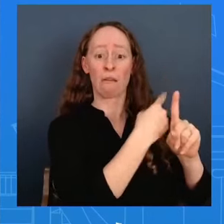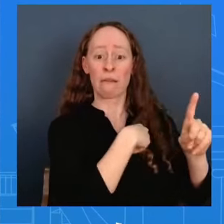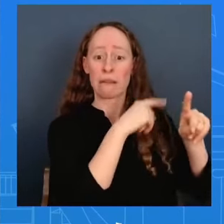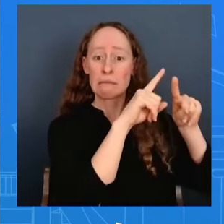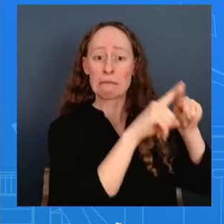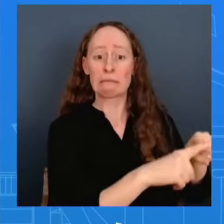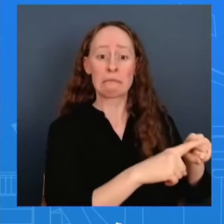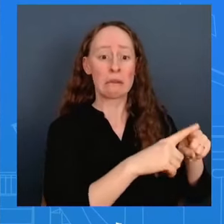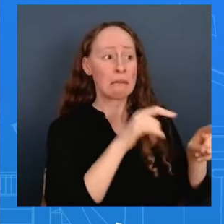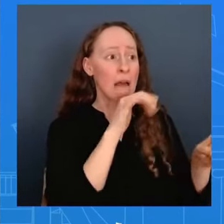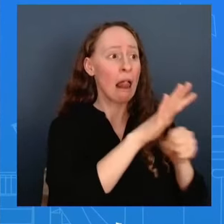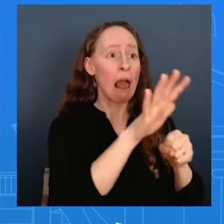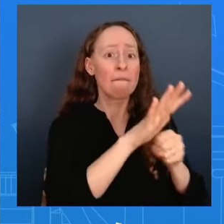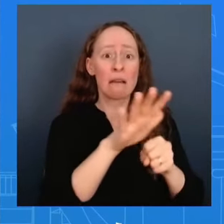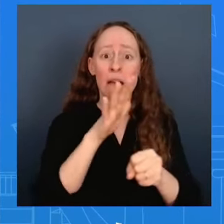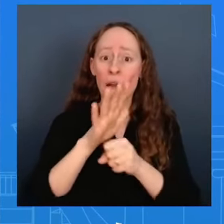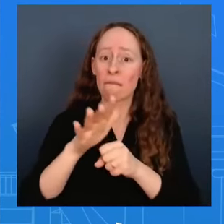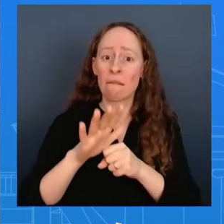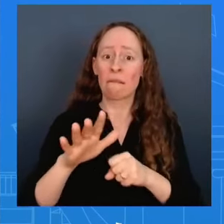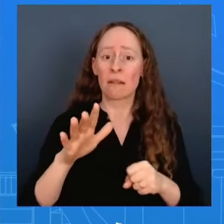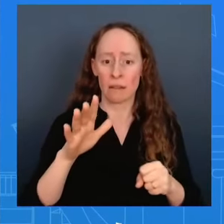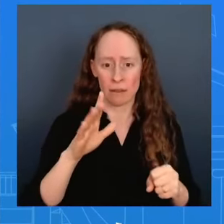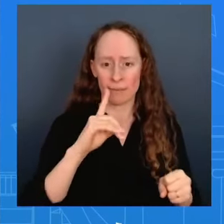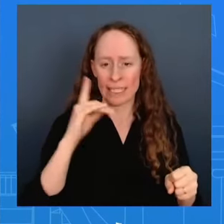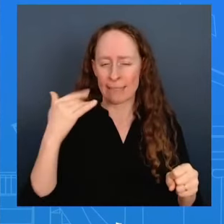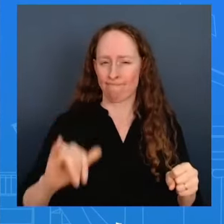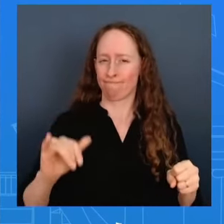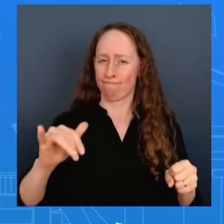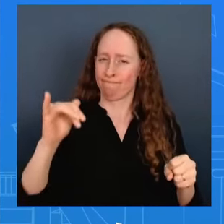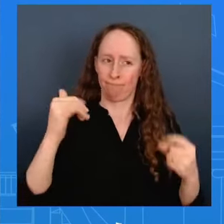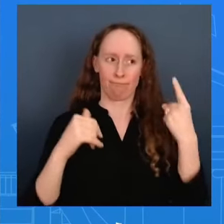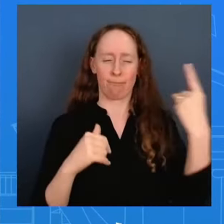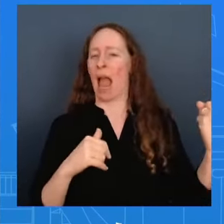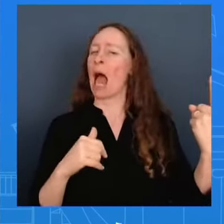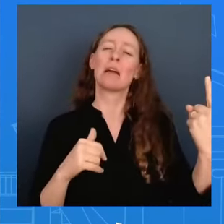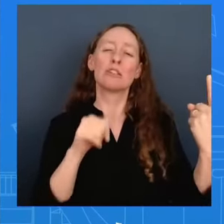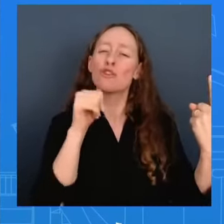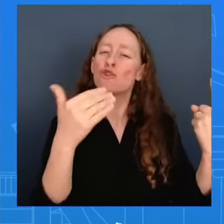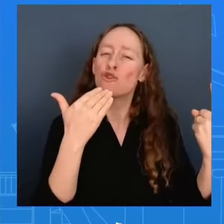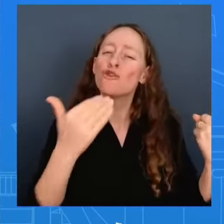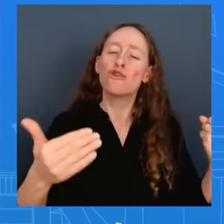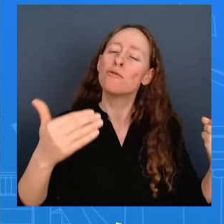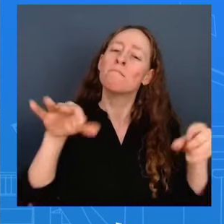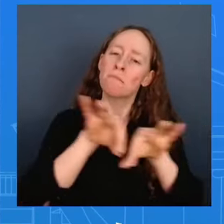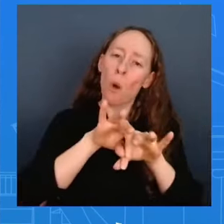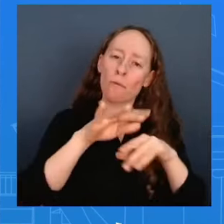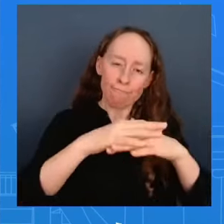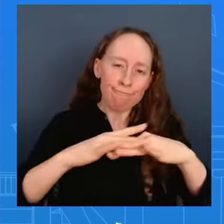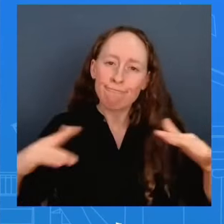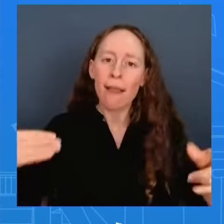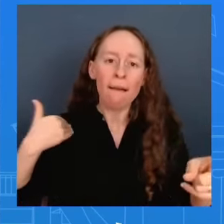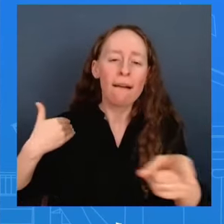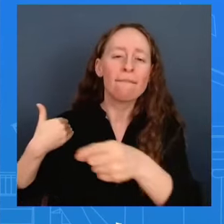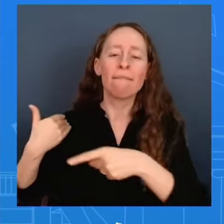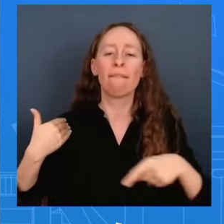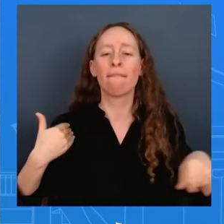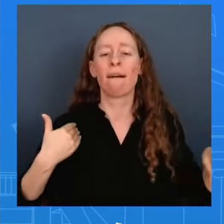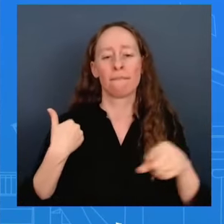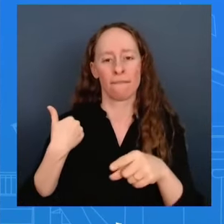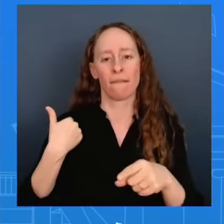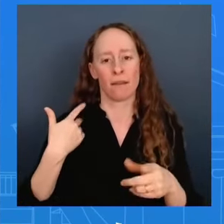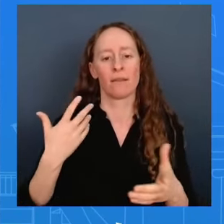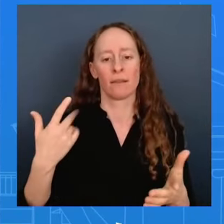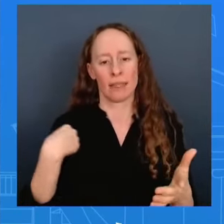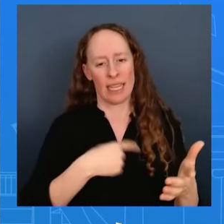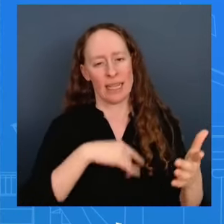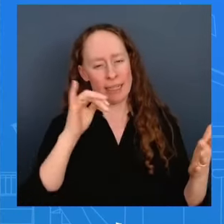with that in mind that these actions are being taken it is in fact to address those types of challenges that no one wants to experience